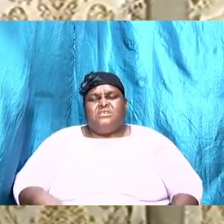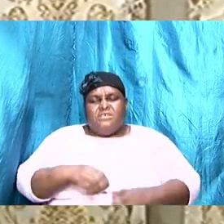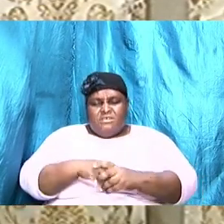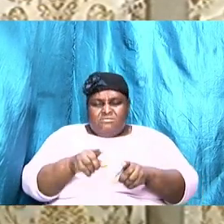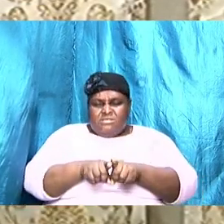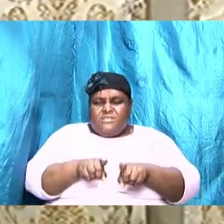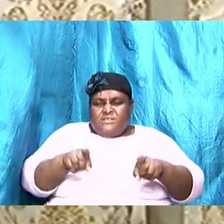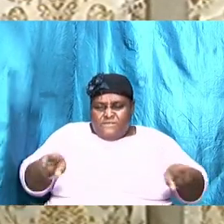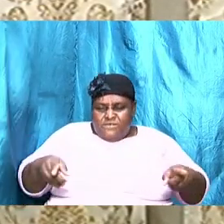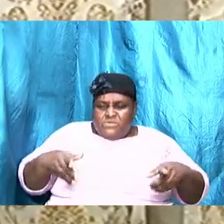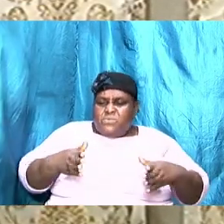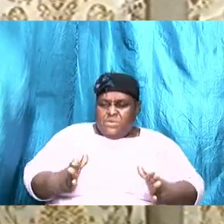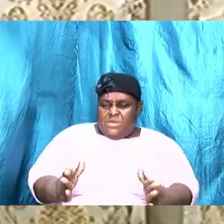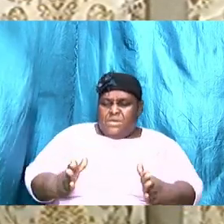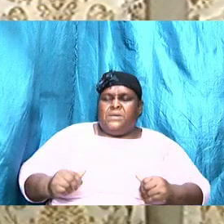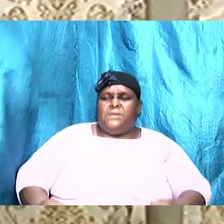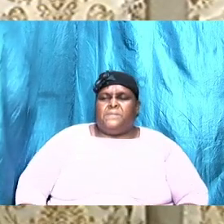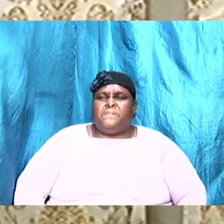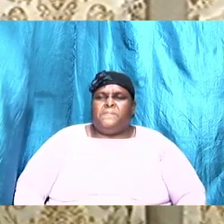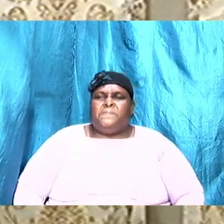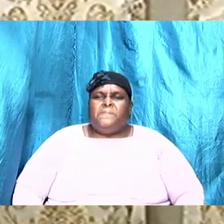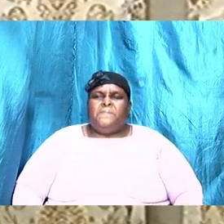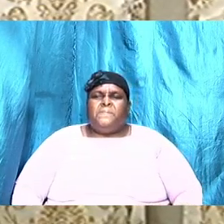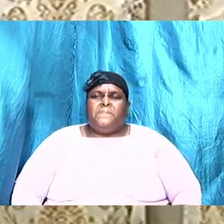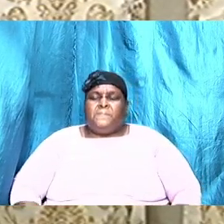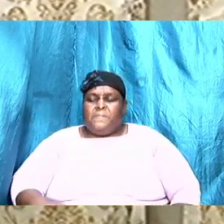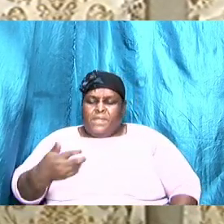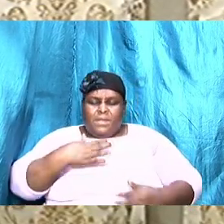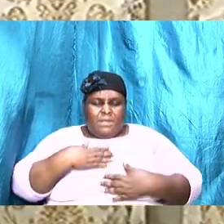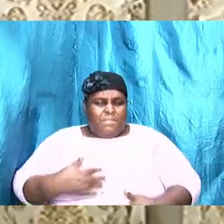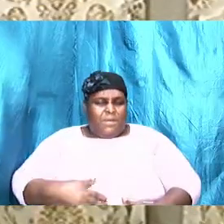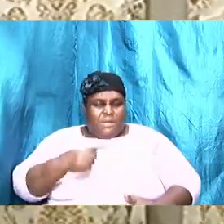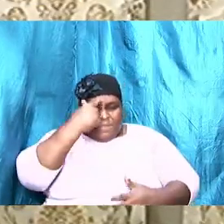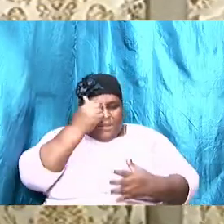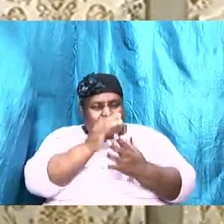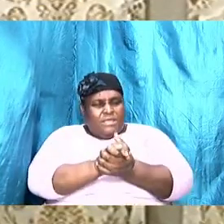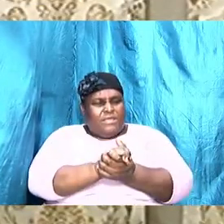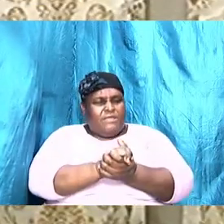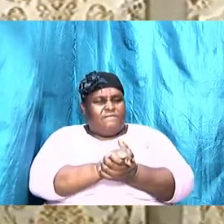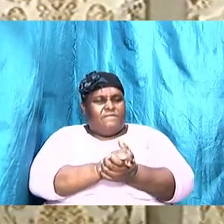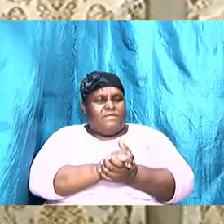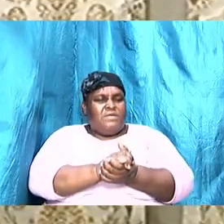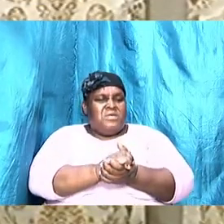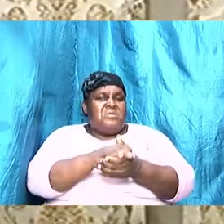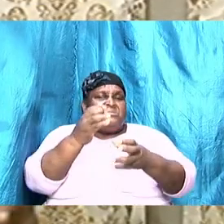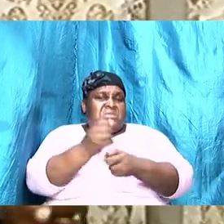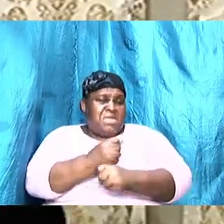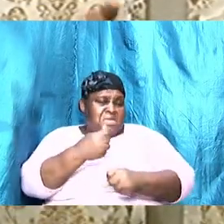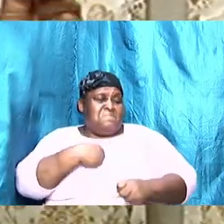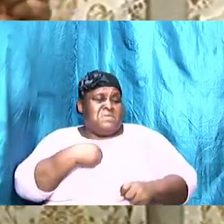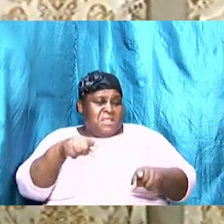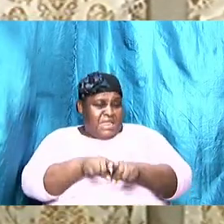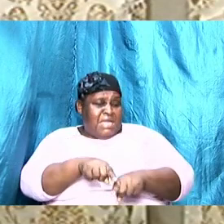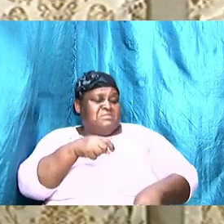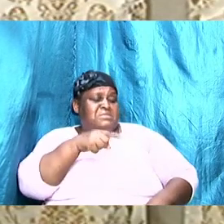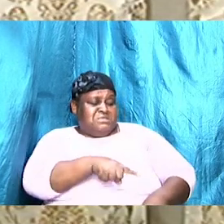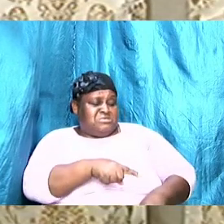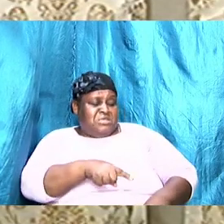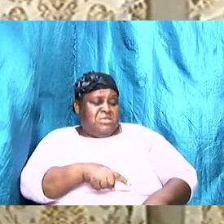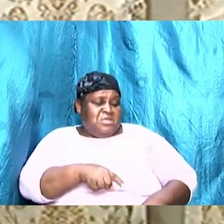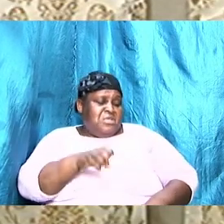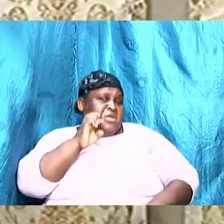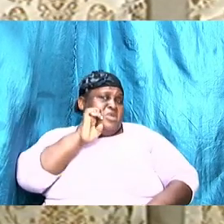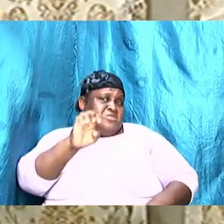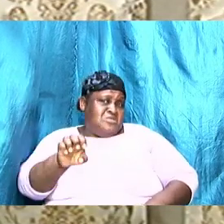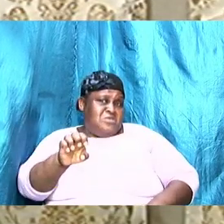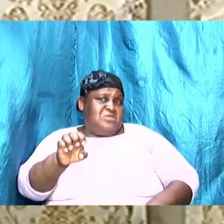circumstances. And for anybody to believe that he's going to have to take me like this or she's going to have to live with me like this